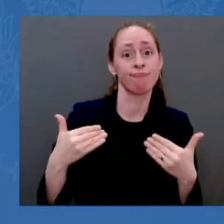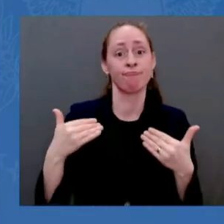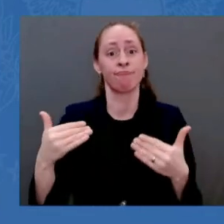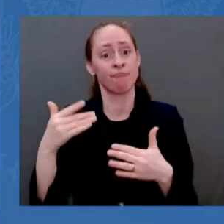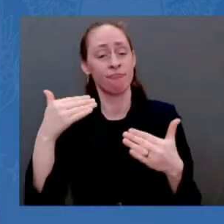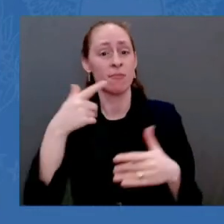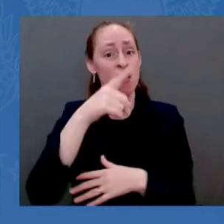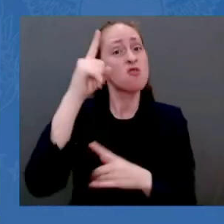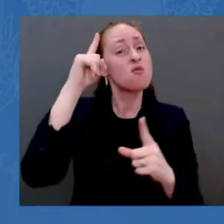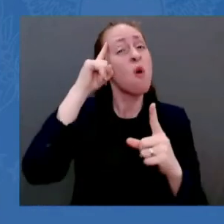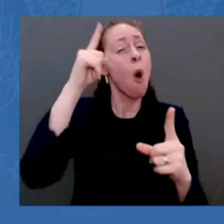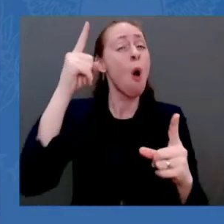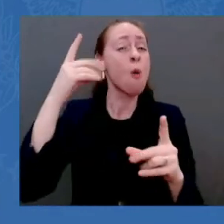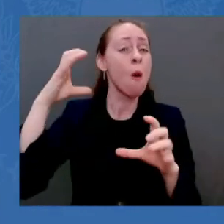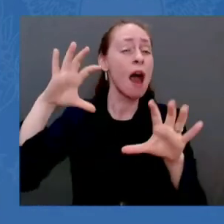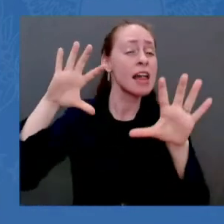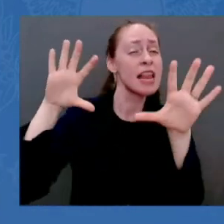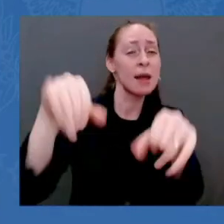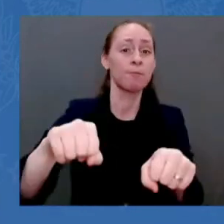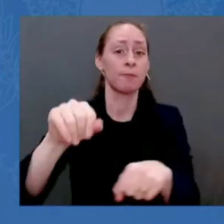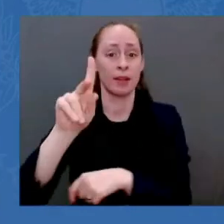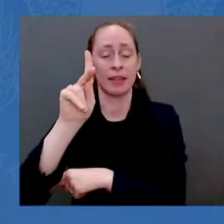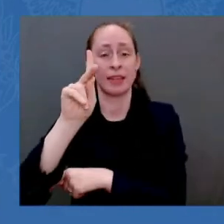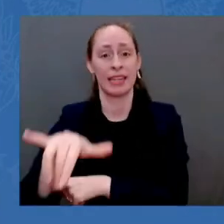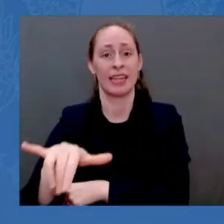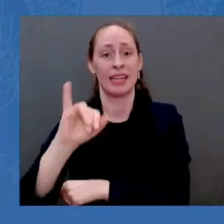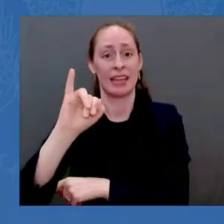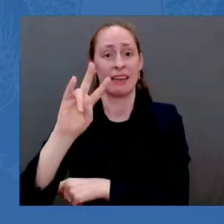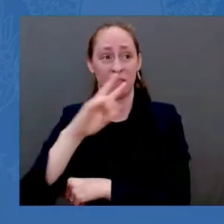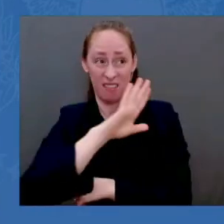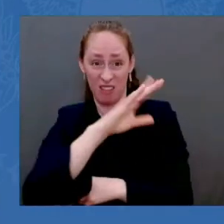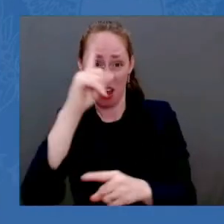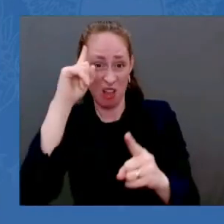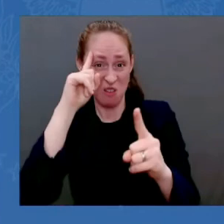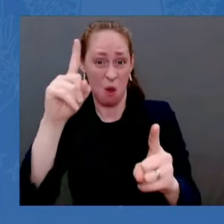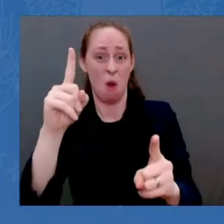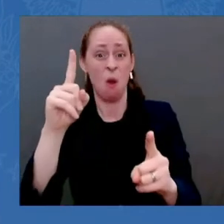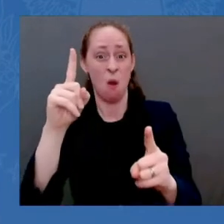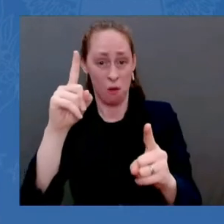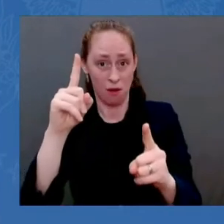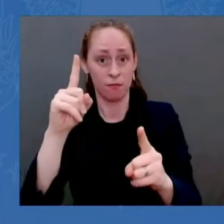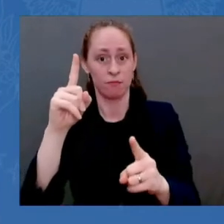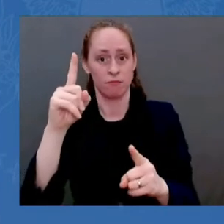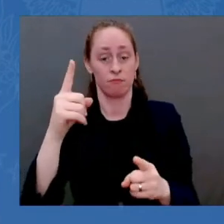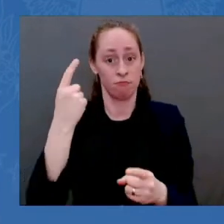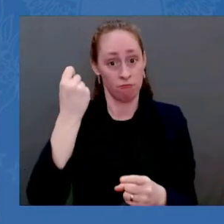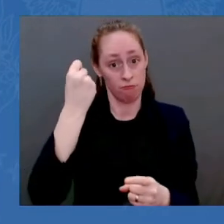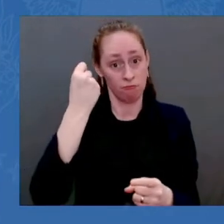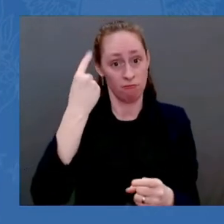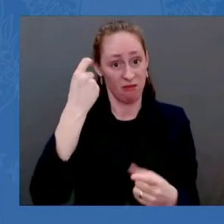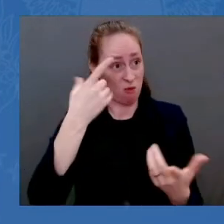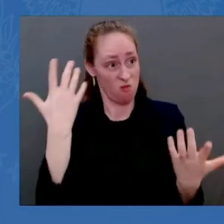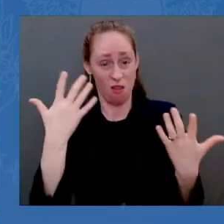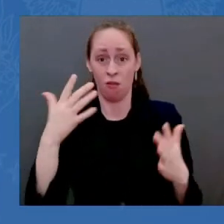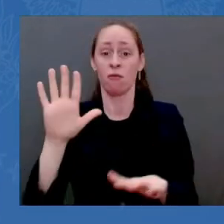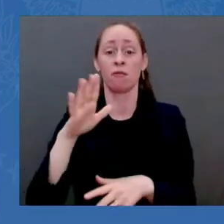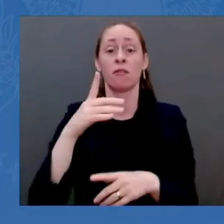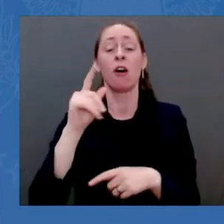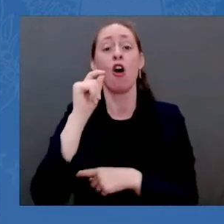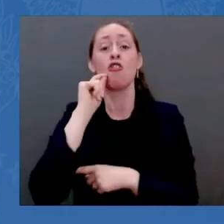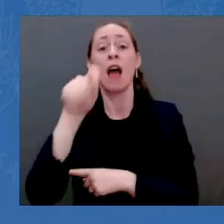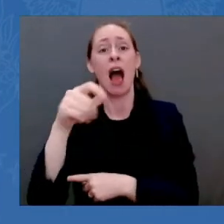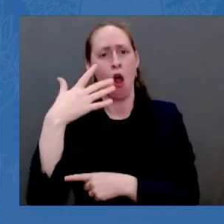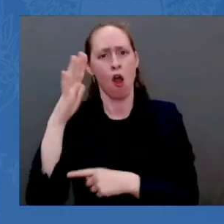Ukraine. And as I said, Russian forces remain positioned in Belarus to attack Ukraine from the north, including